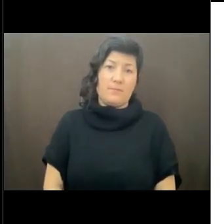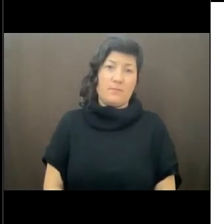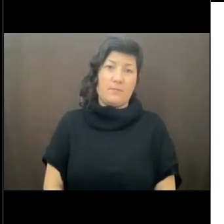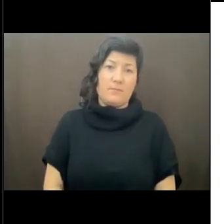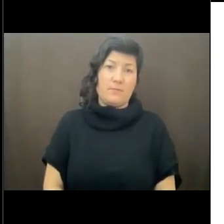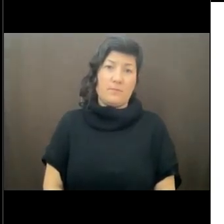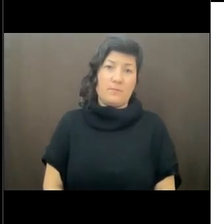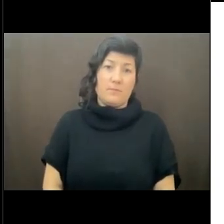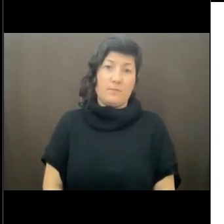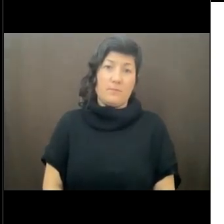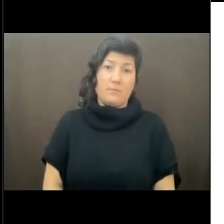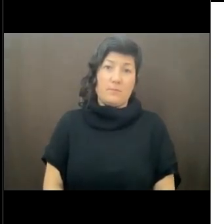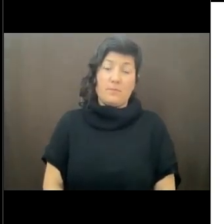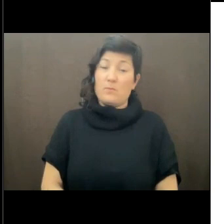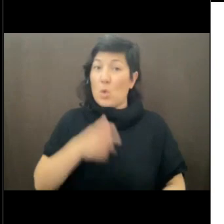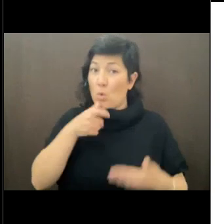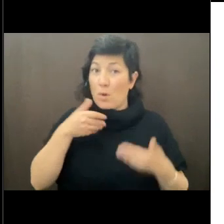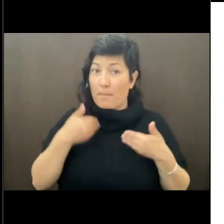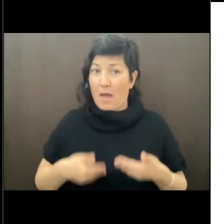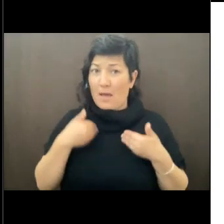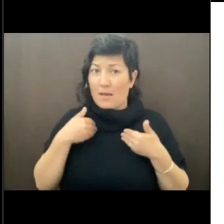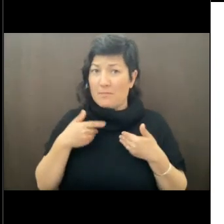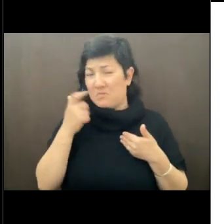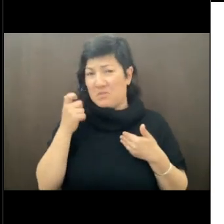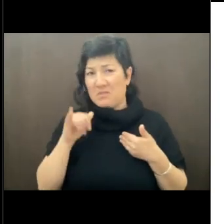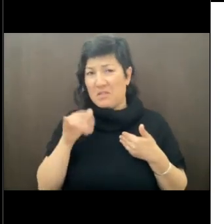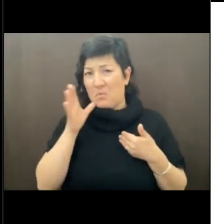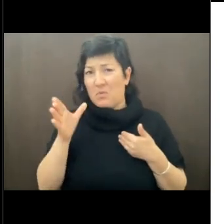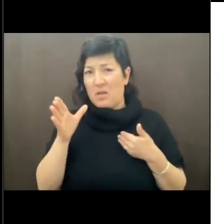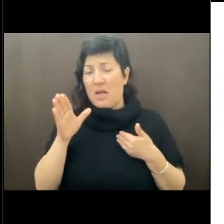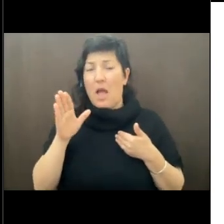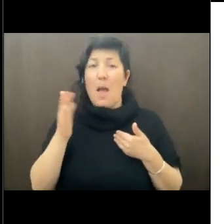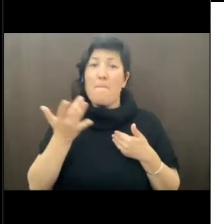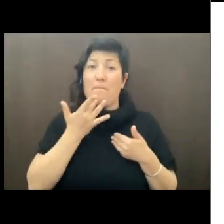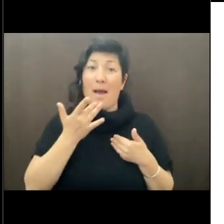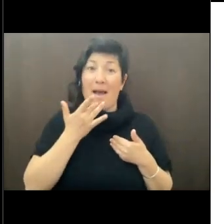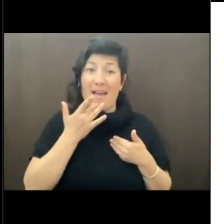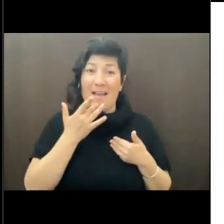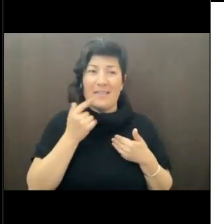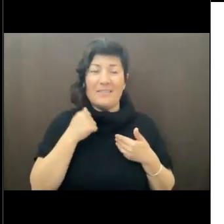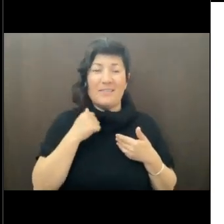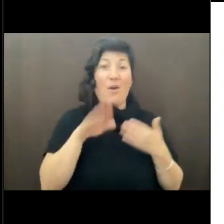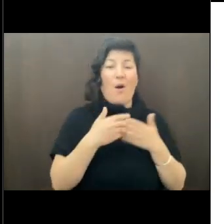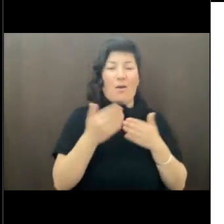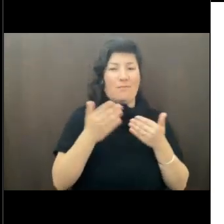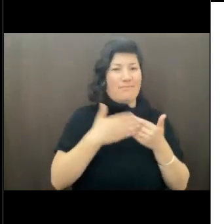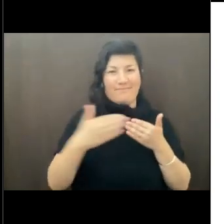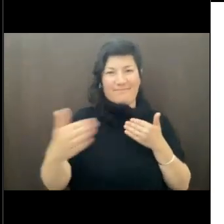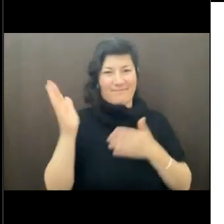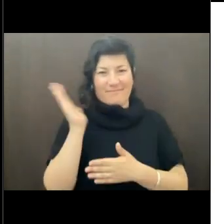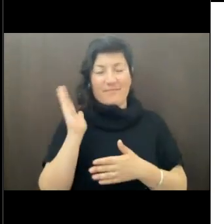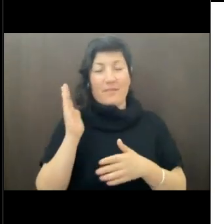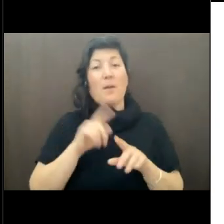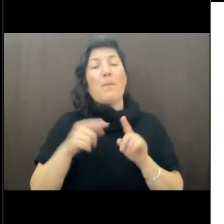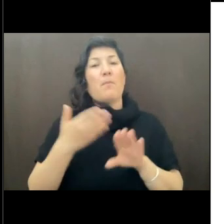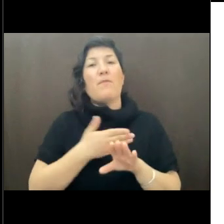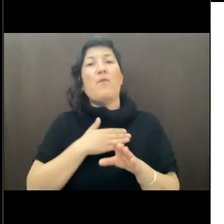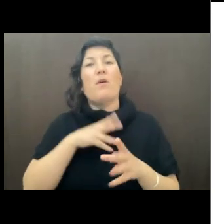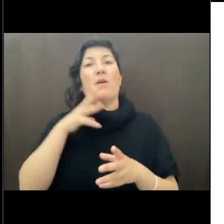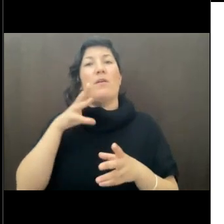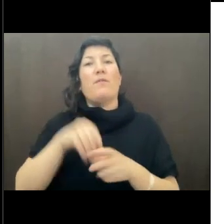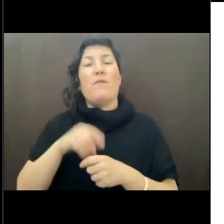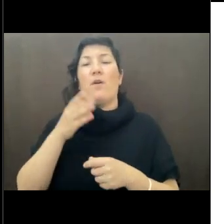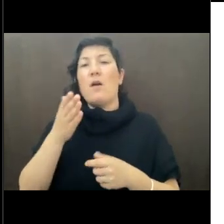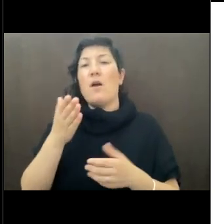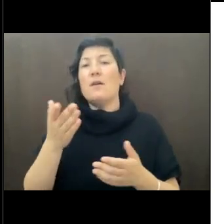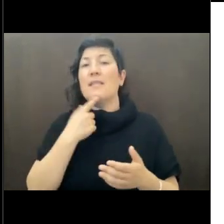And so the question really is, who am I? Because that's going to bias all the rest of this talk. But before that, I want to say thank you to Matt